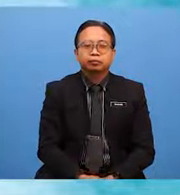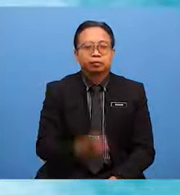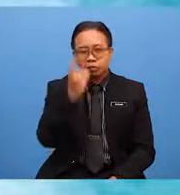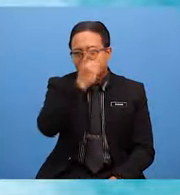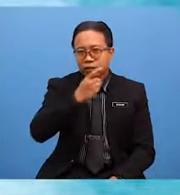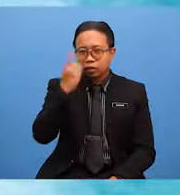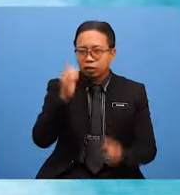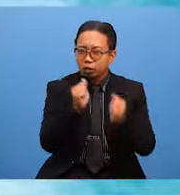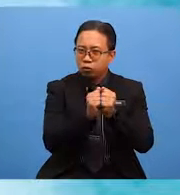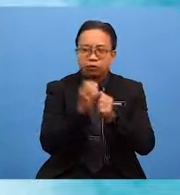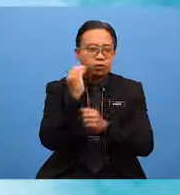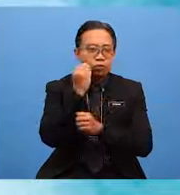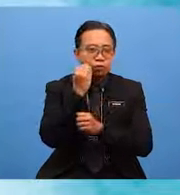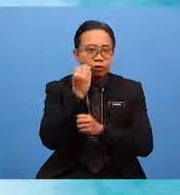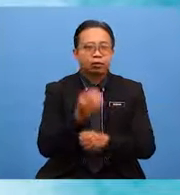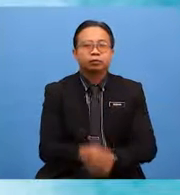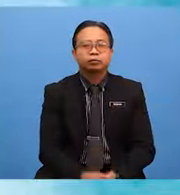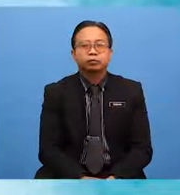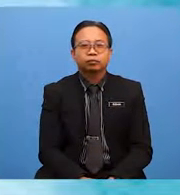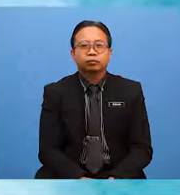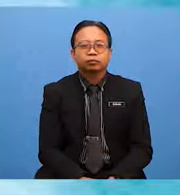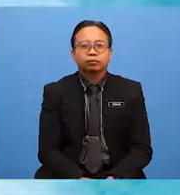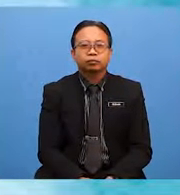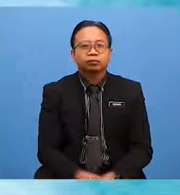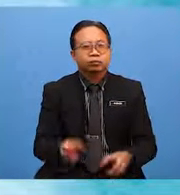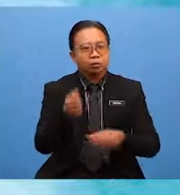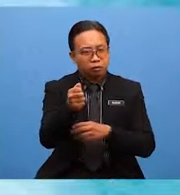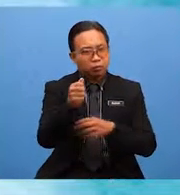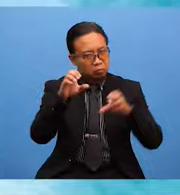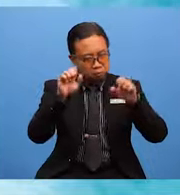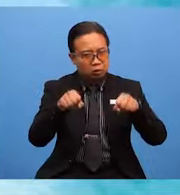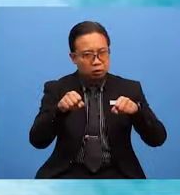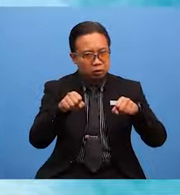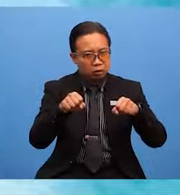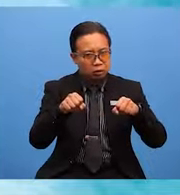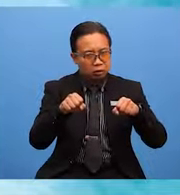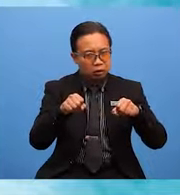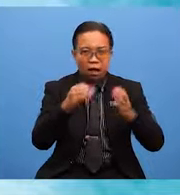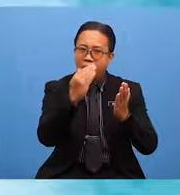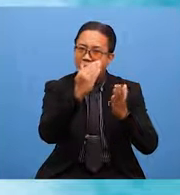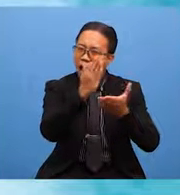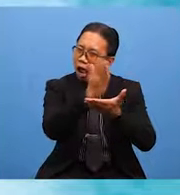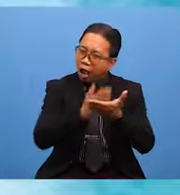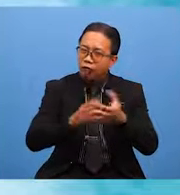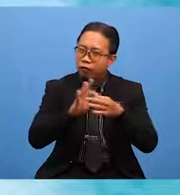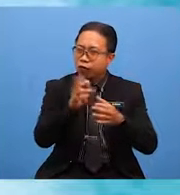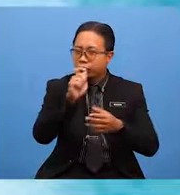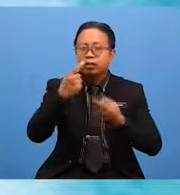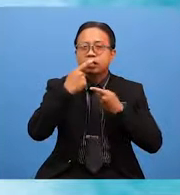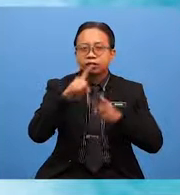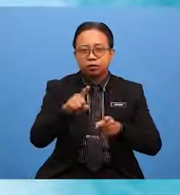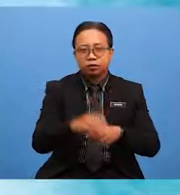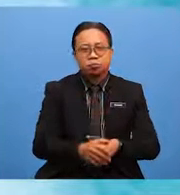with strawberry smoothies. Did you manage to get at least half of the answers?